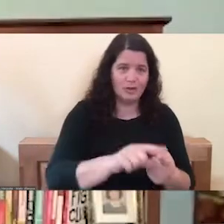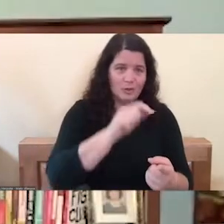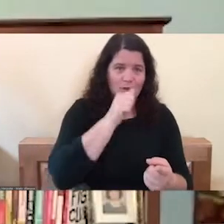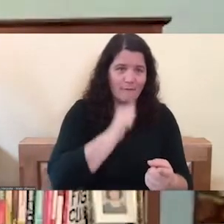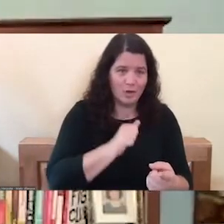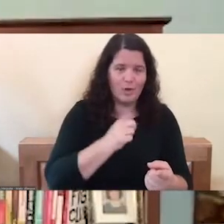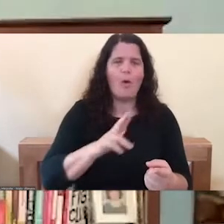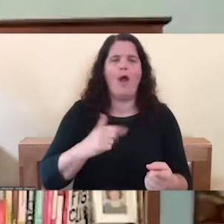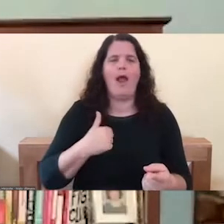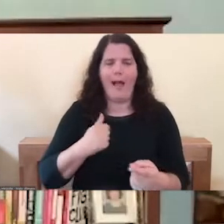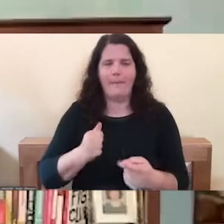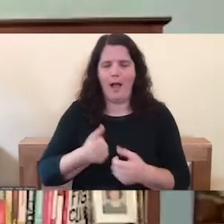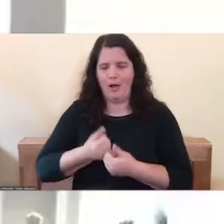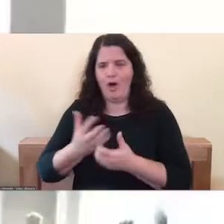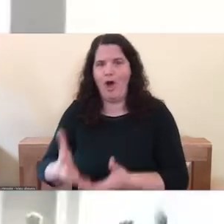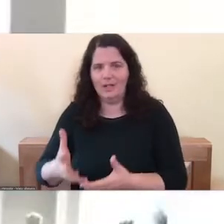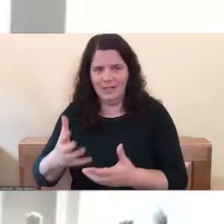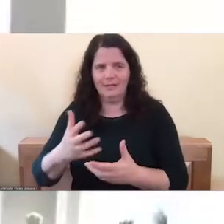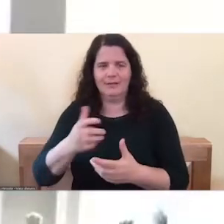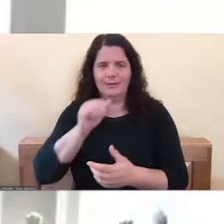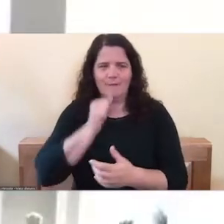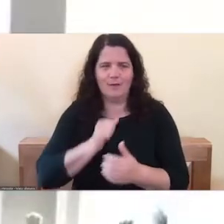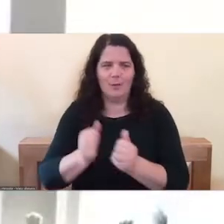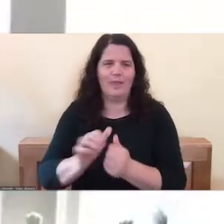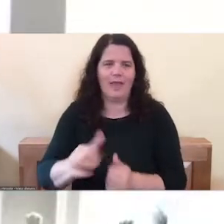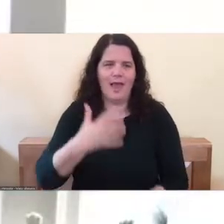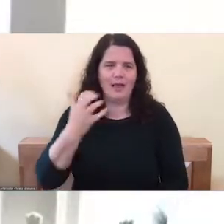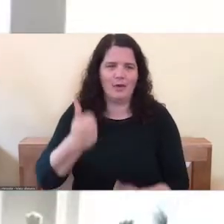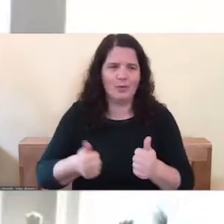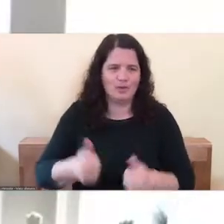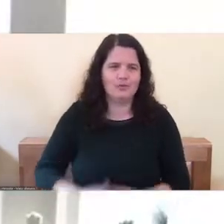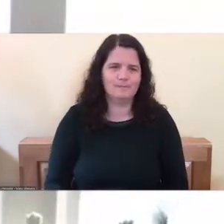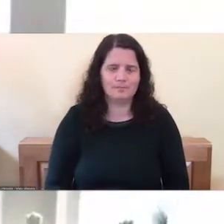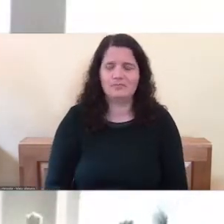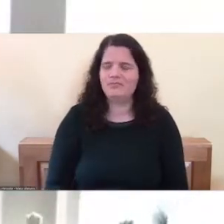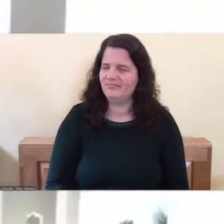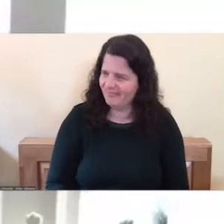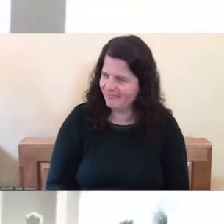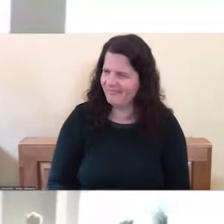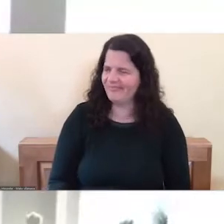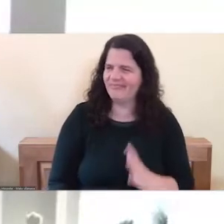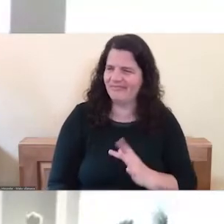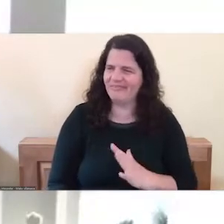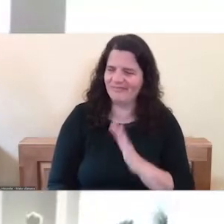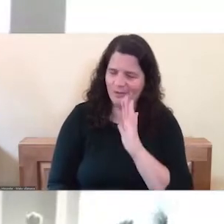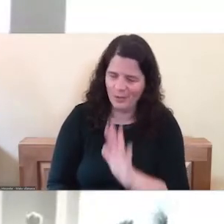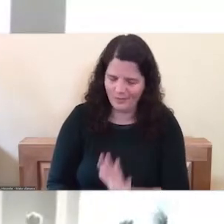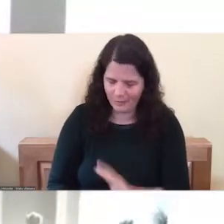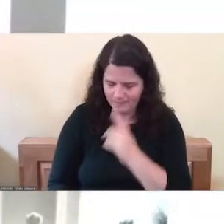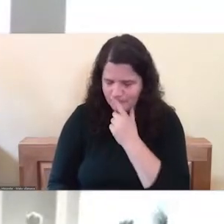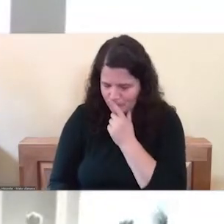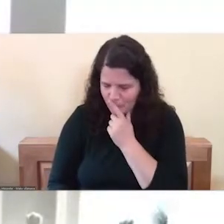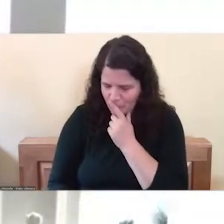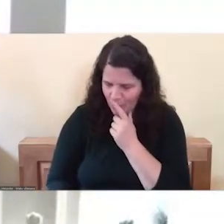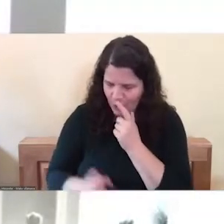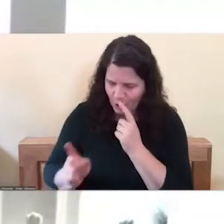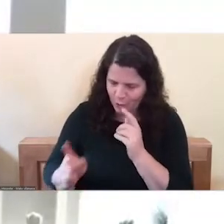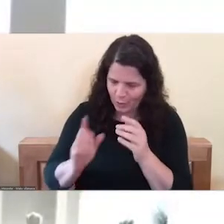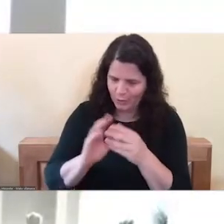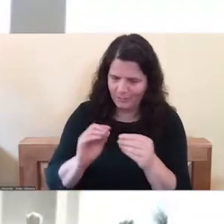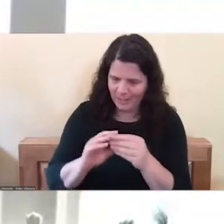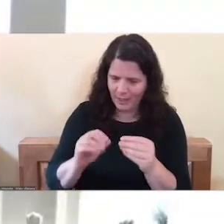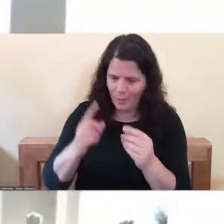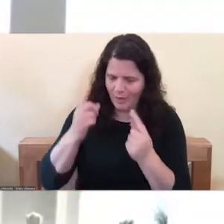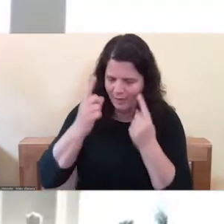causing suffering? Right. Yeah. Oh, that's wonderful. You know, as you were speaking, was making me think about how backdraft is part